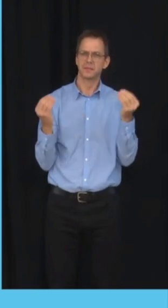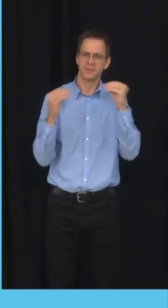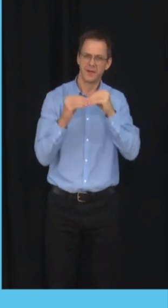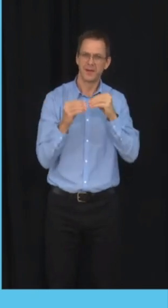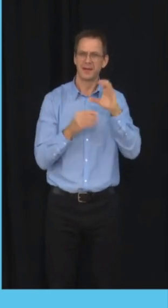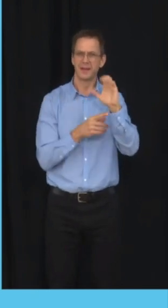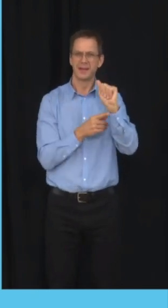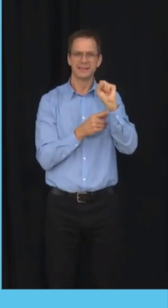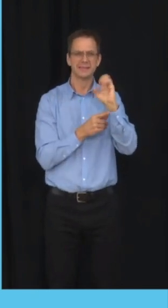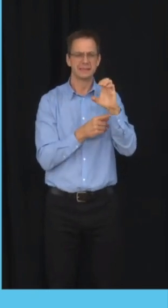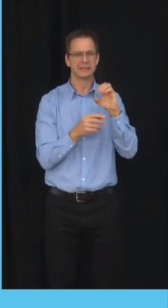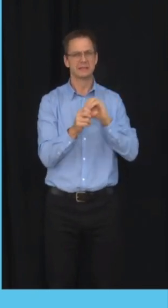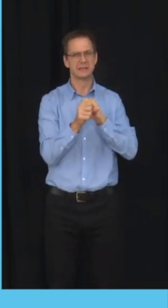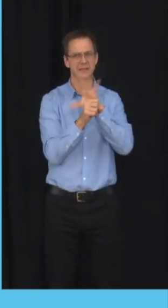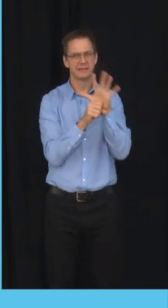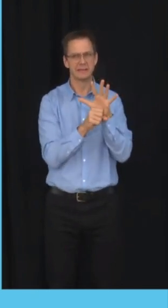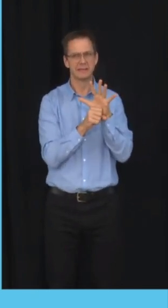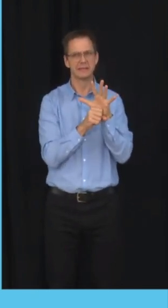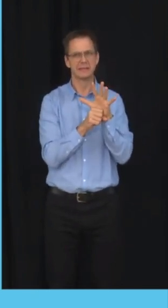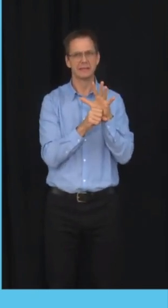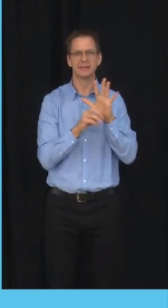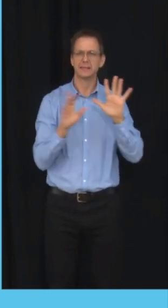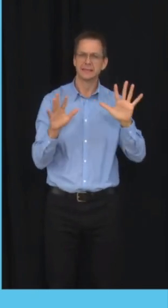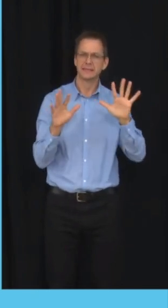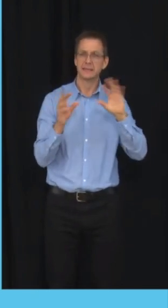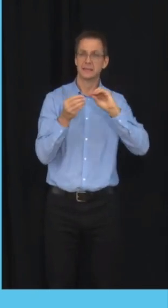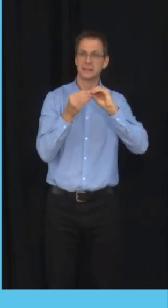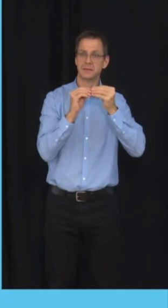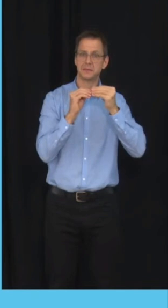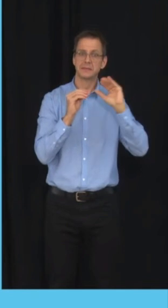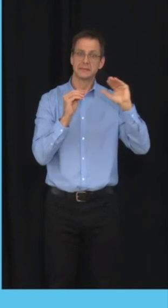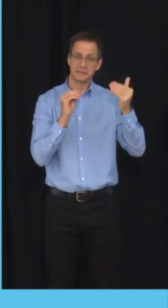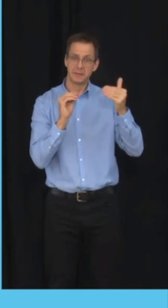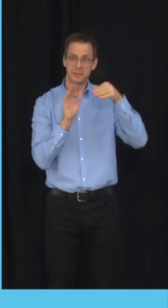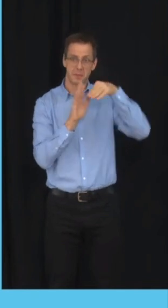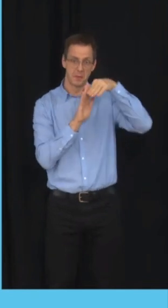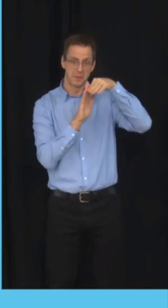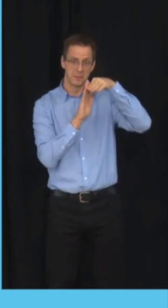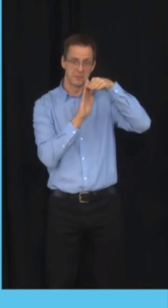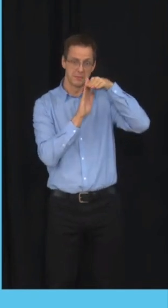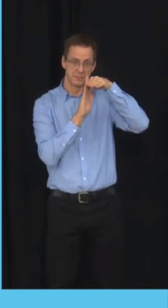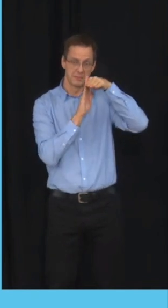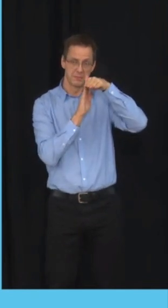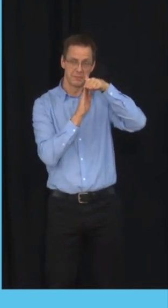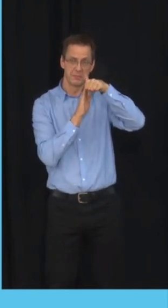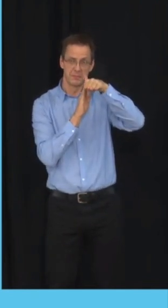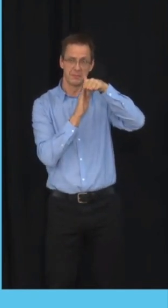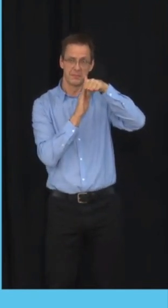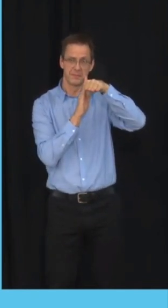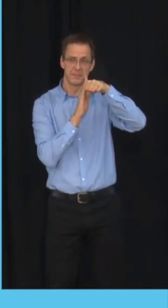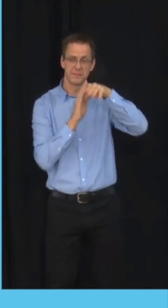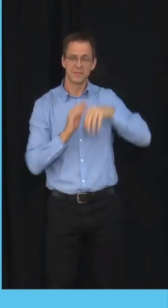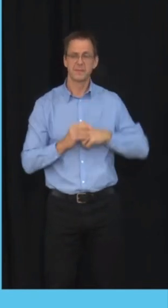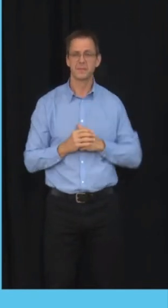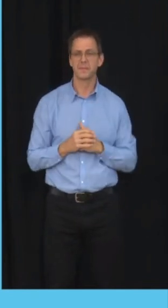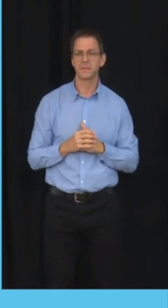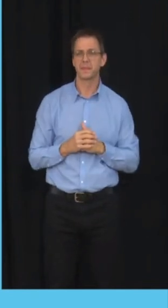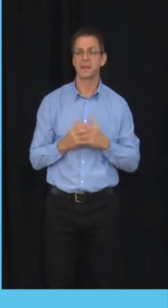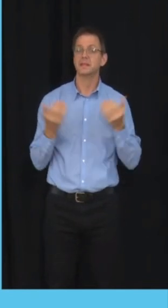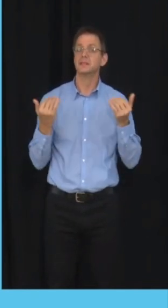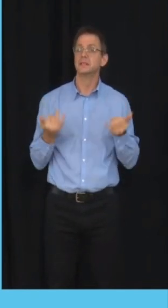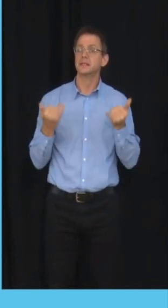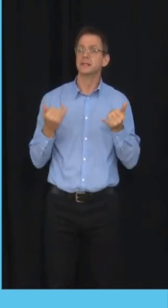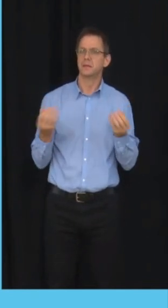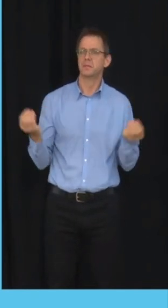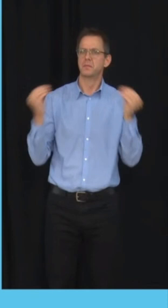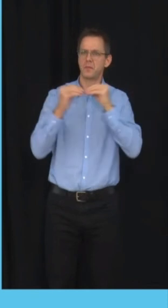There are many factors that contribute to that, and I think this program is one of them. And vaccinations are up. The total number of